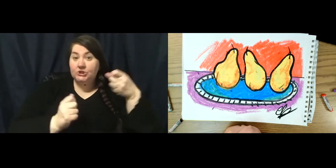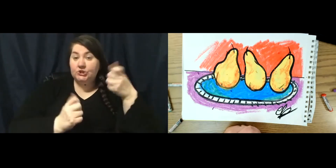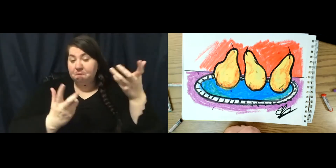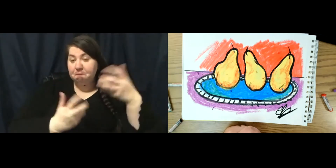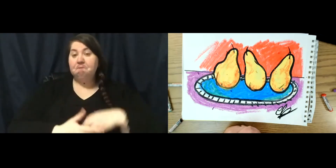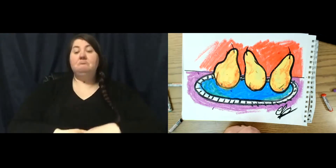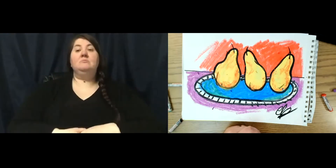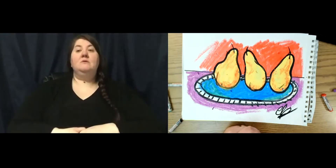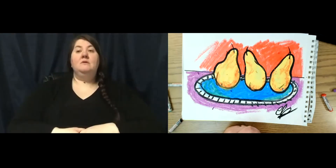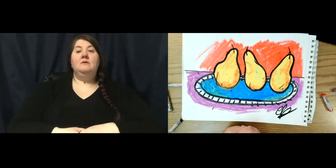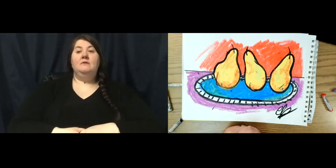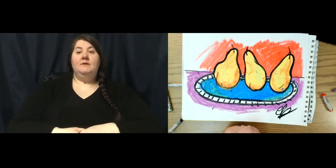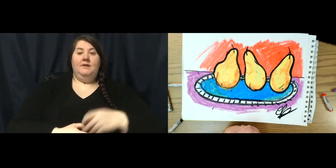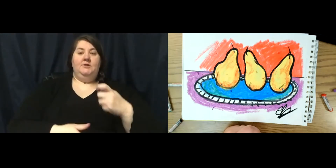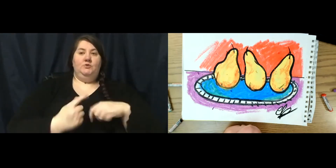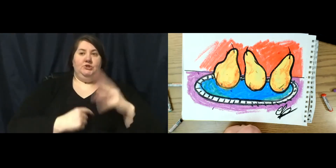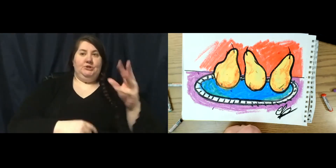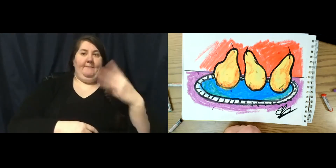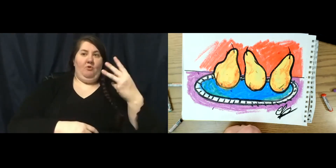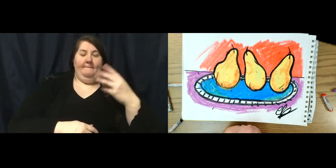I'm going to switch my camera back.